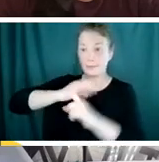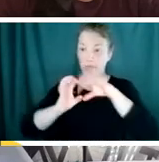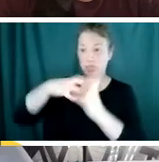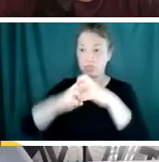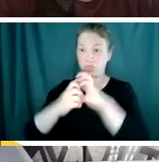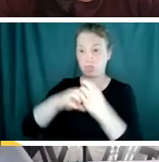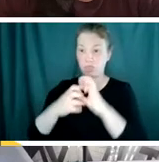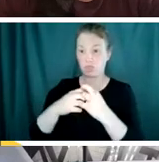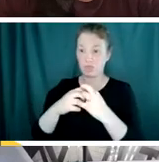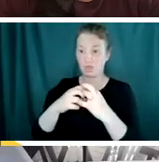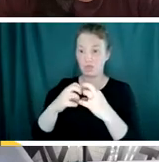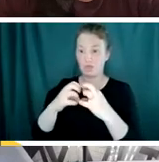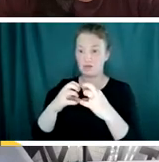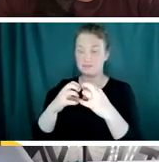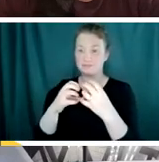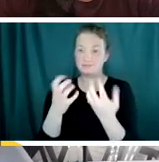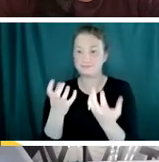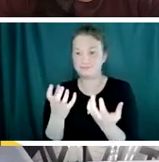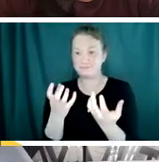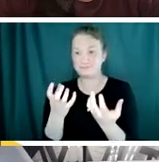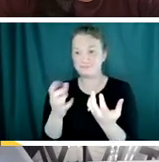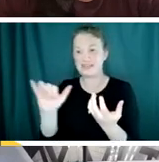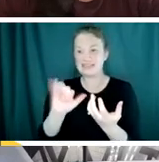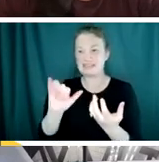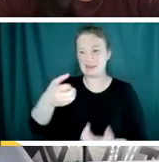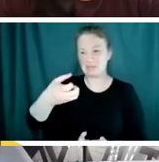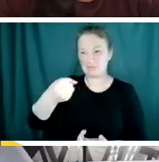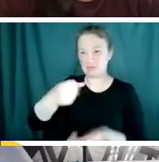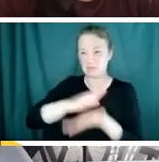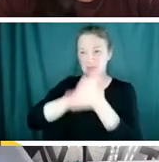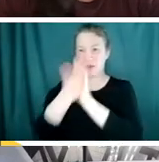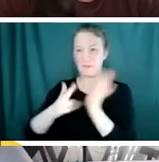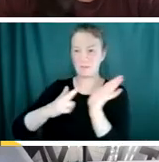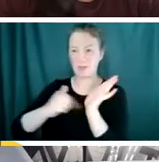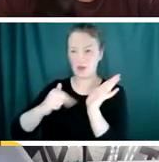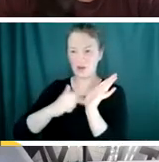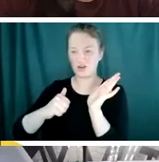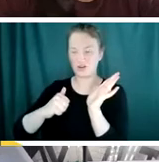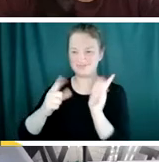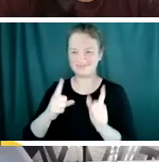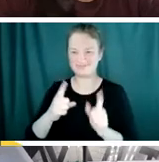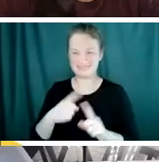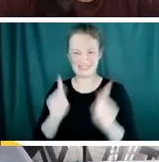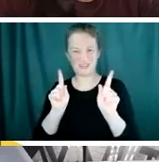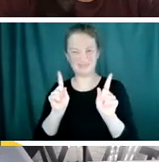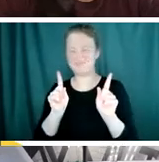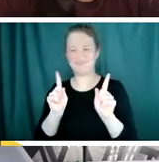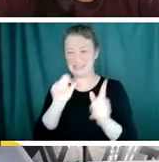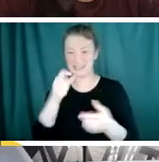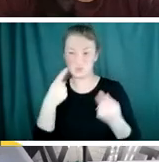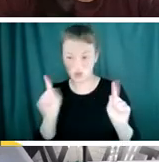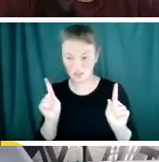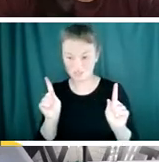liquid, it's kind of like turning milk into butter. You get something different and it just doesn't work. So the COVID